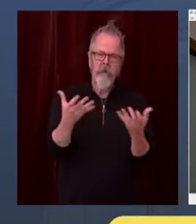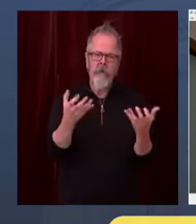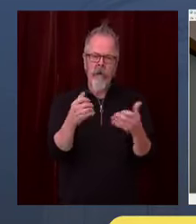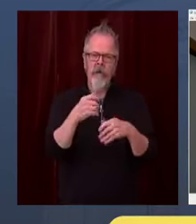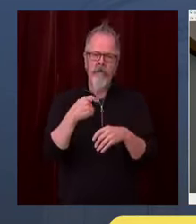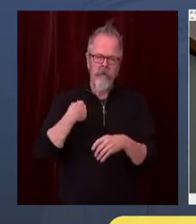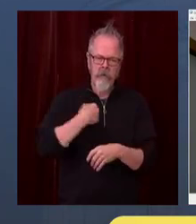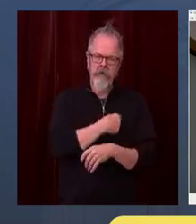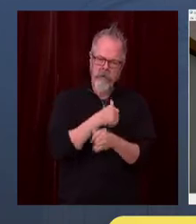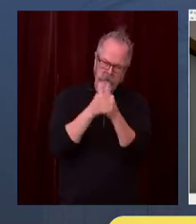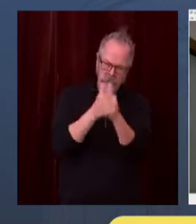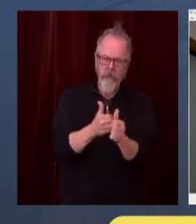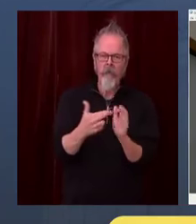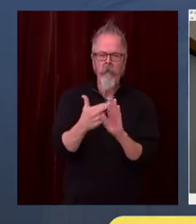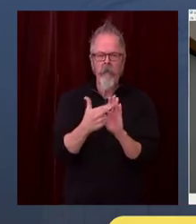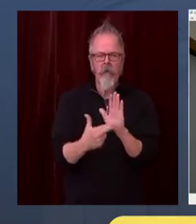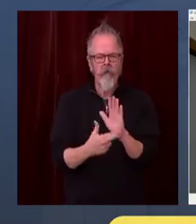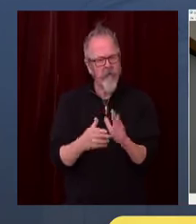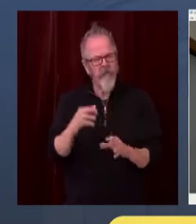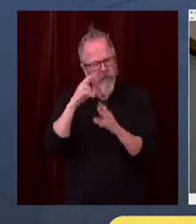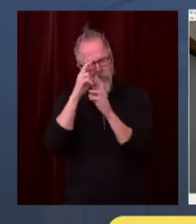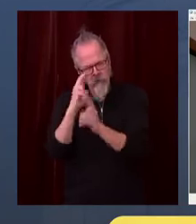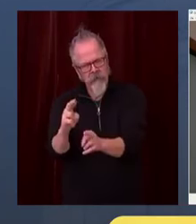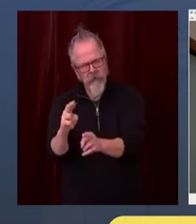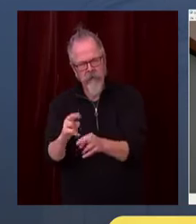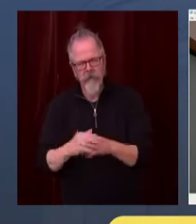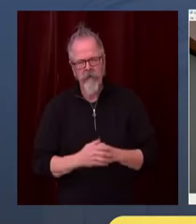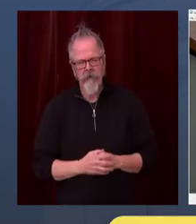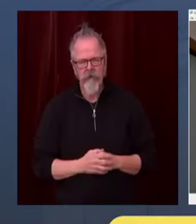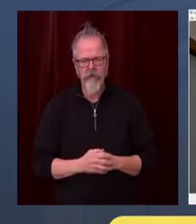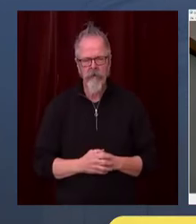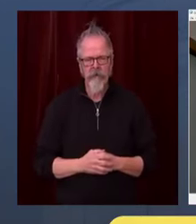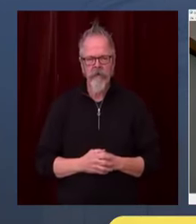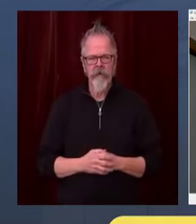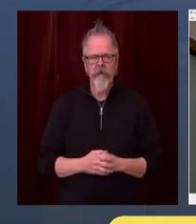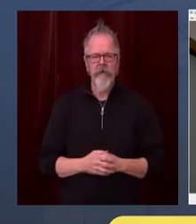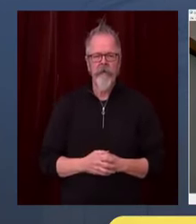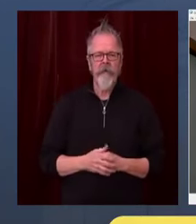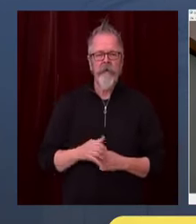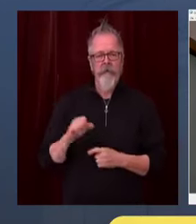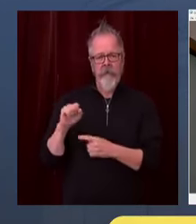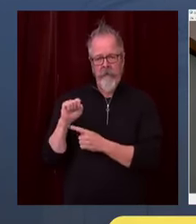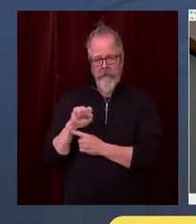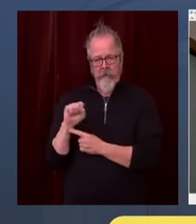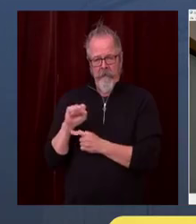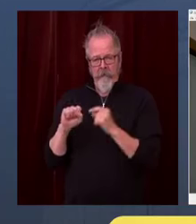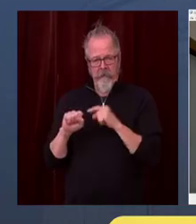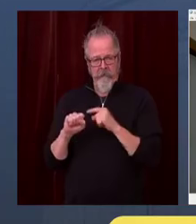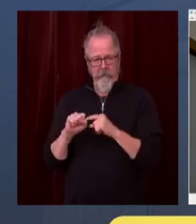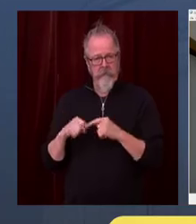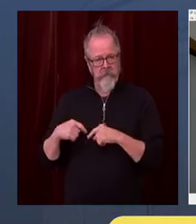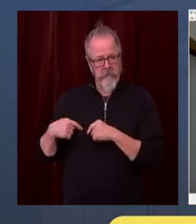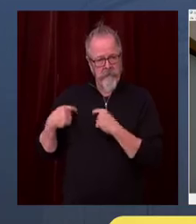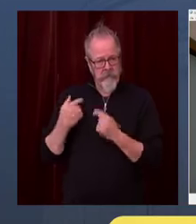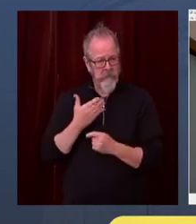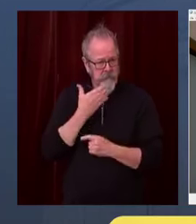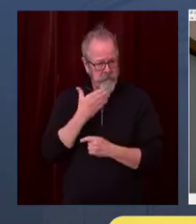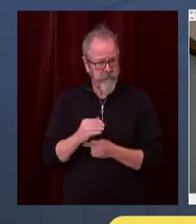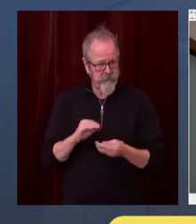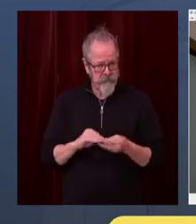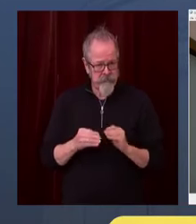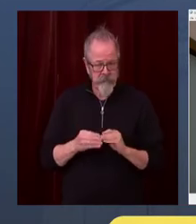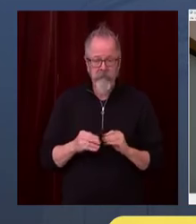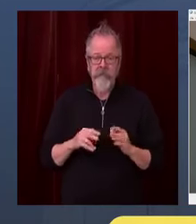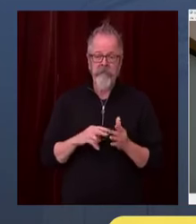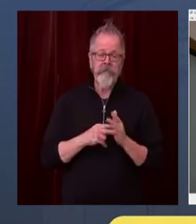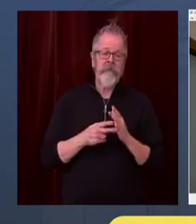we have had more than 100 nationwide, we've had more than a million cases and 181,000 on